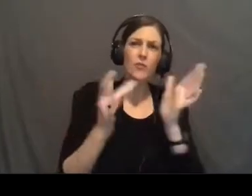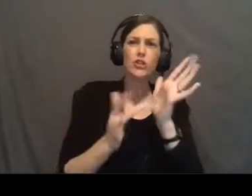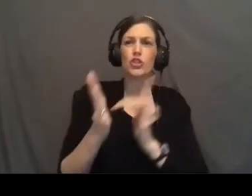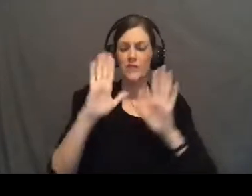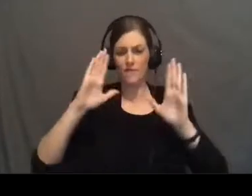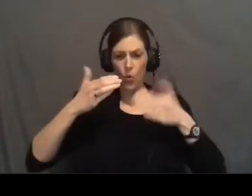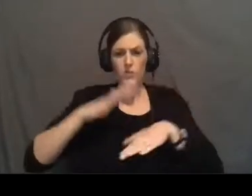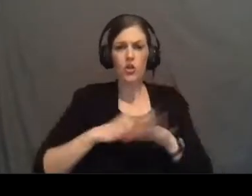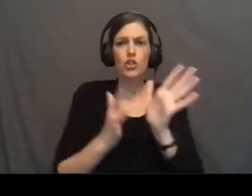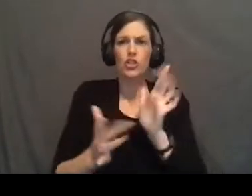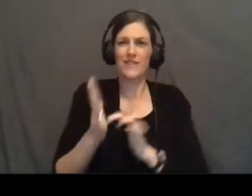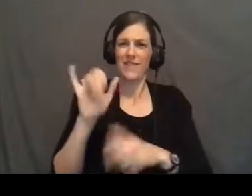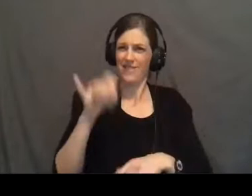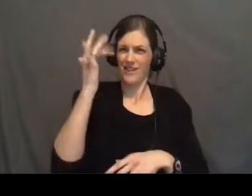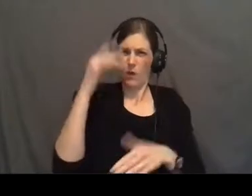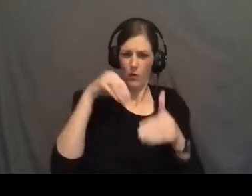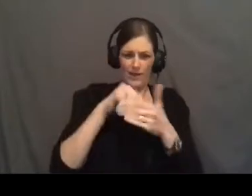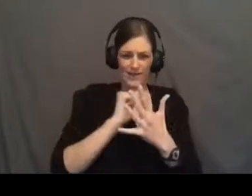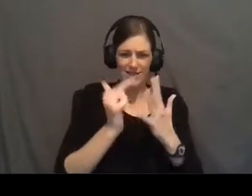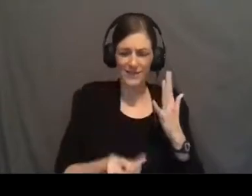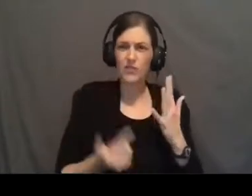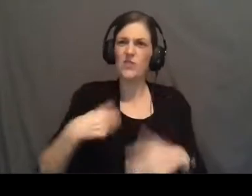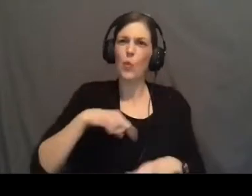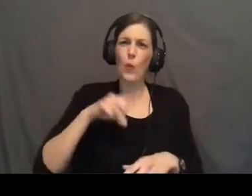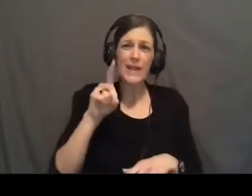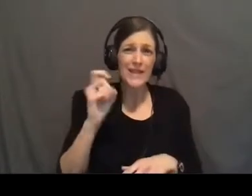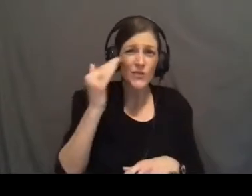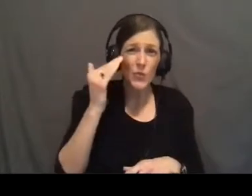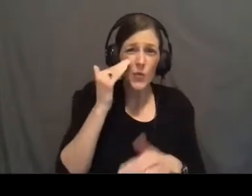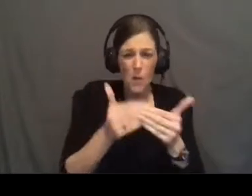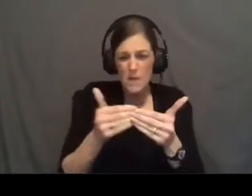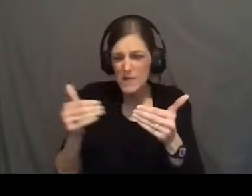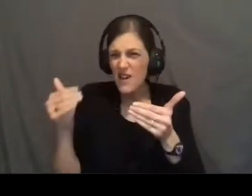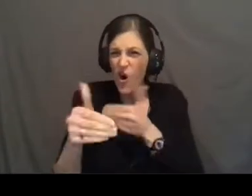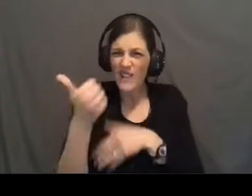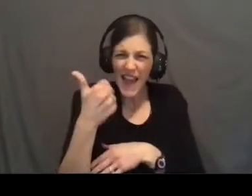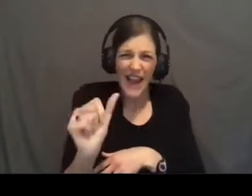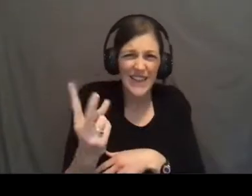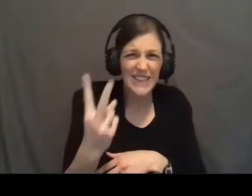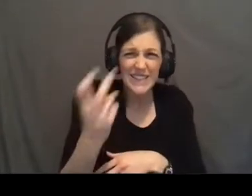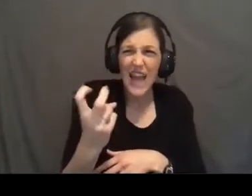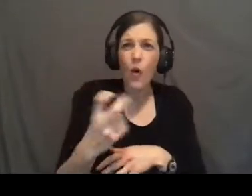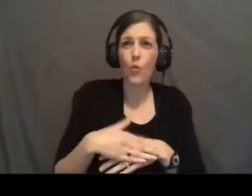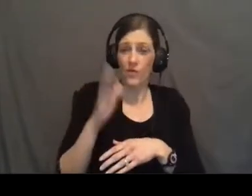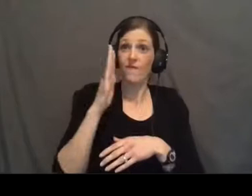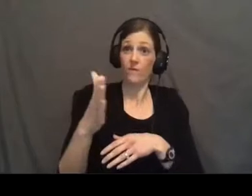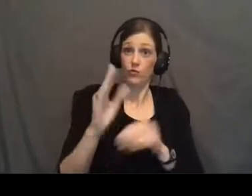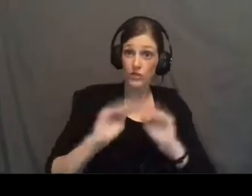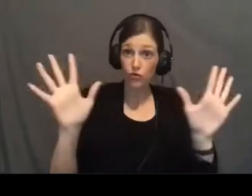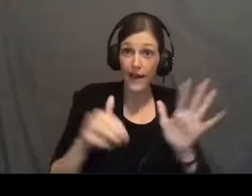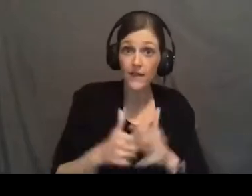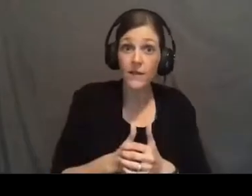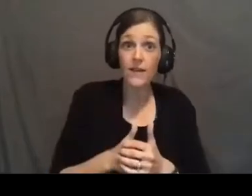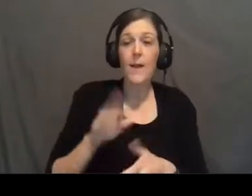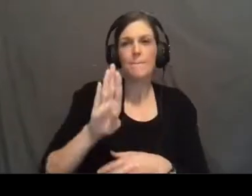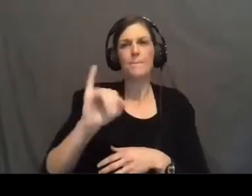on Jesus. And that's why we are in this series, because we need to know beyond a shadow of a doubt that the future is bright. And